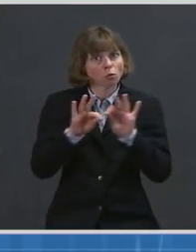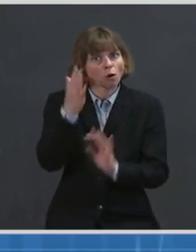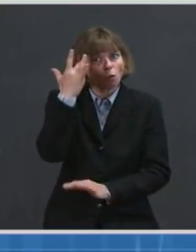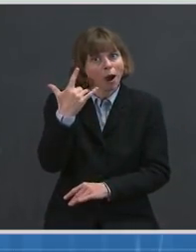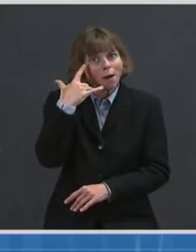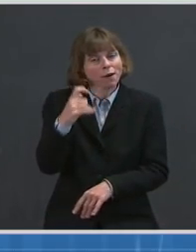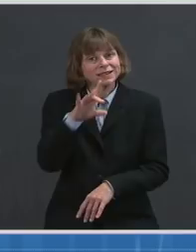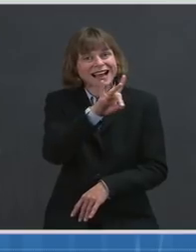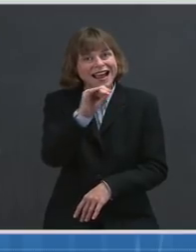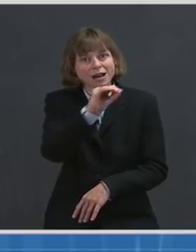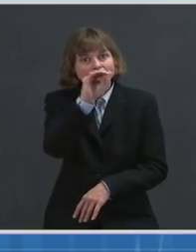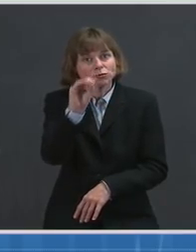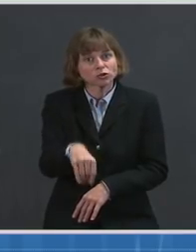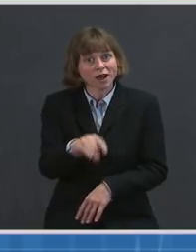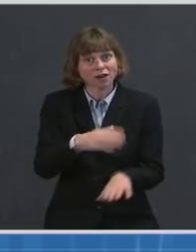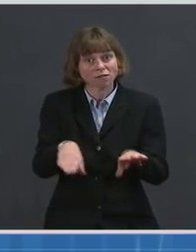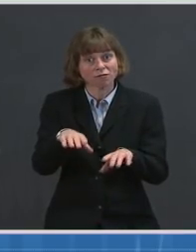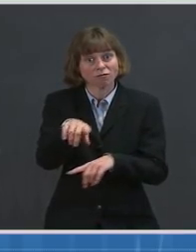65 and over.